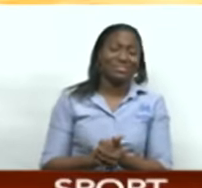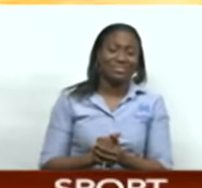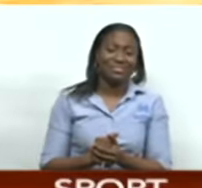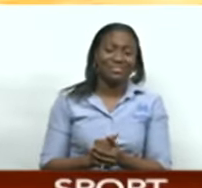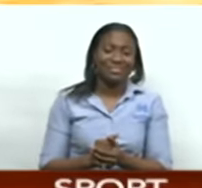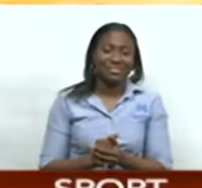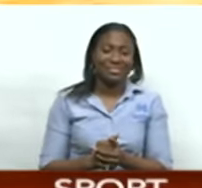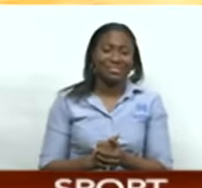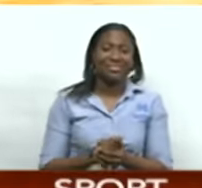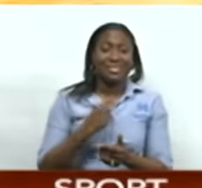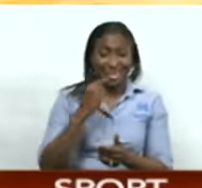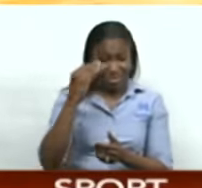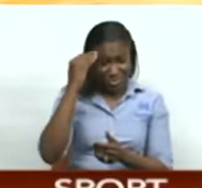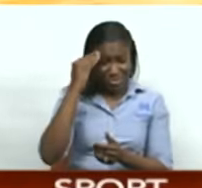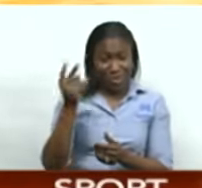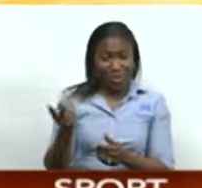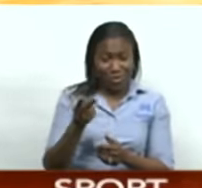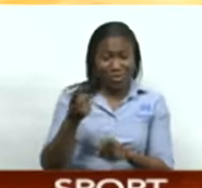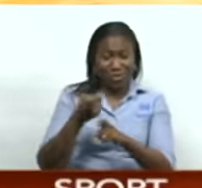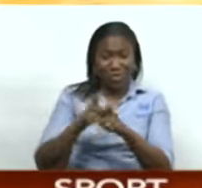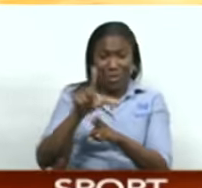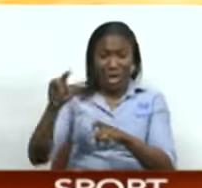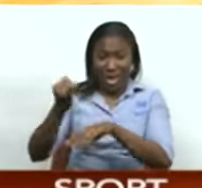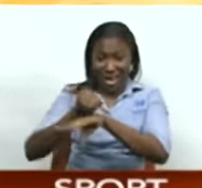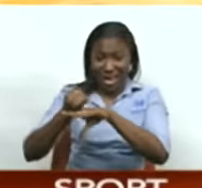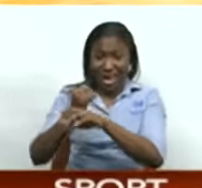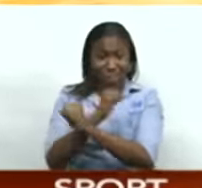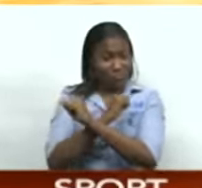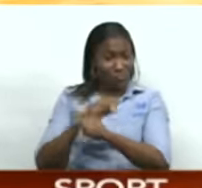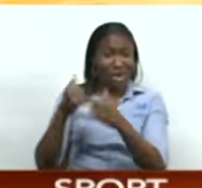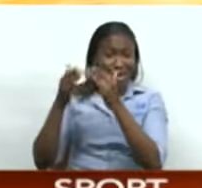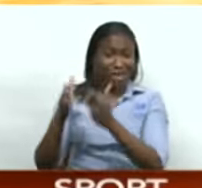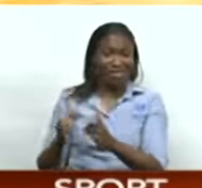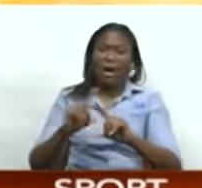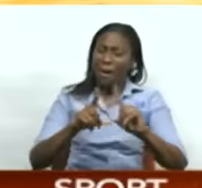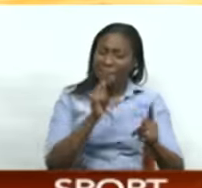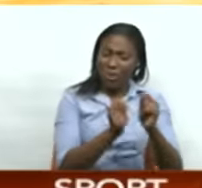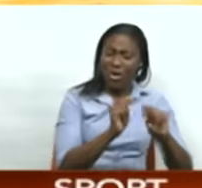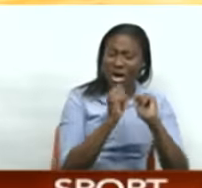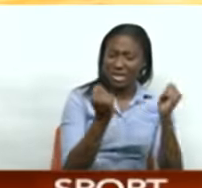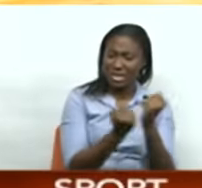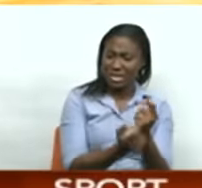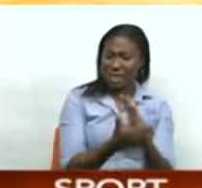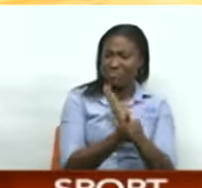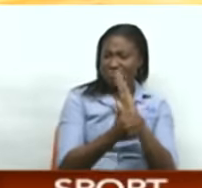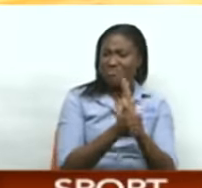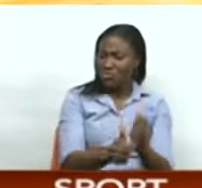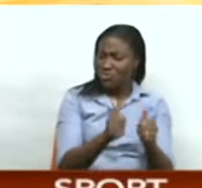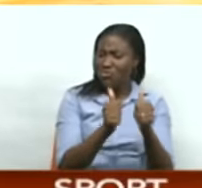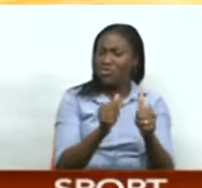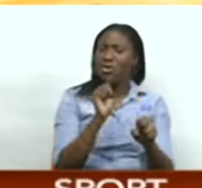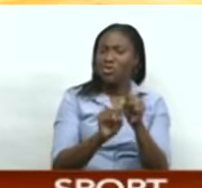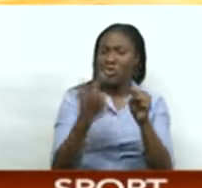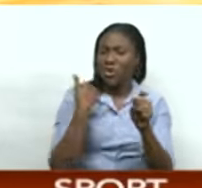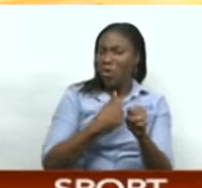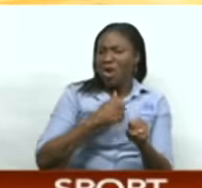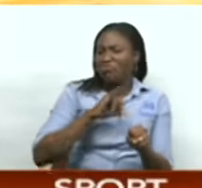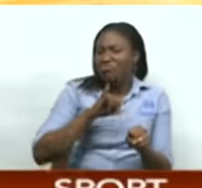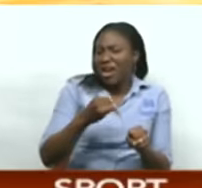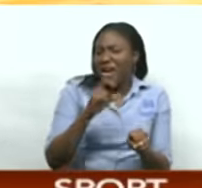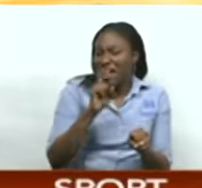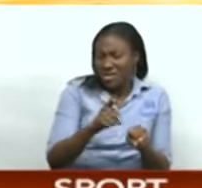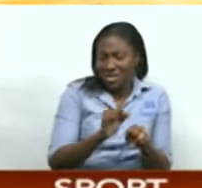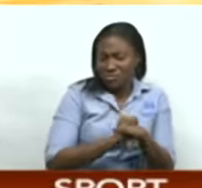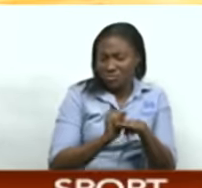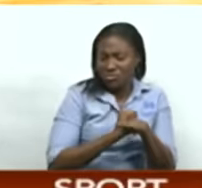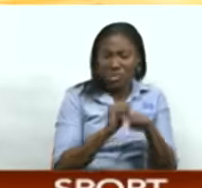threat that they possess, but having said that, I think the quality of our team is extremely good. It's a matter of us going back, especially when we go in our team meeting